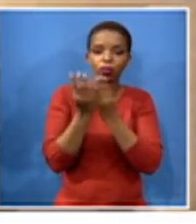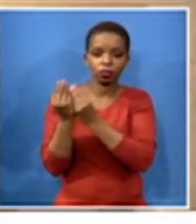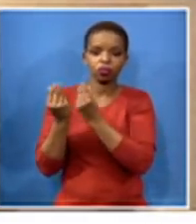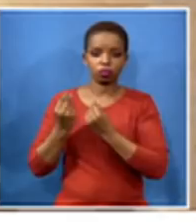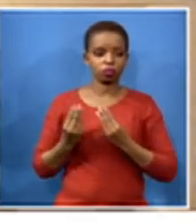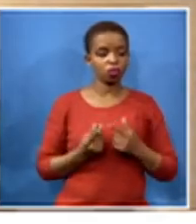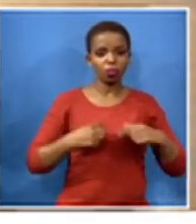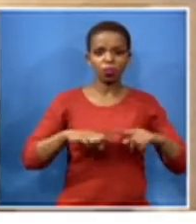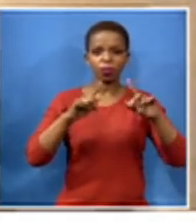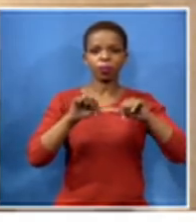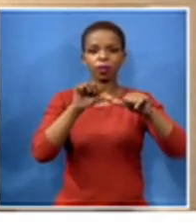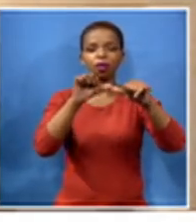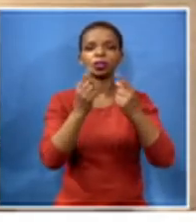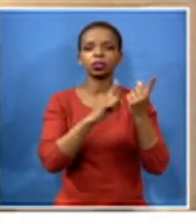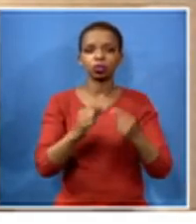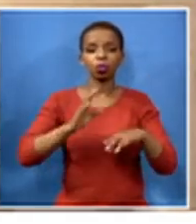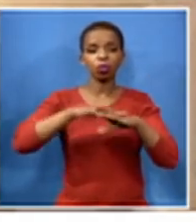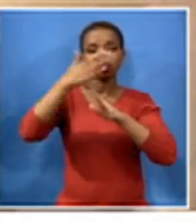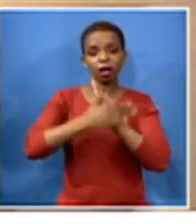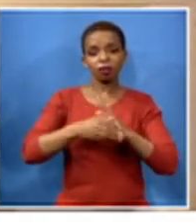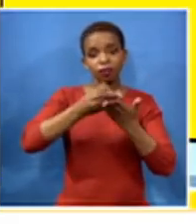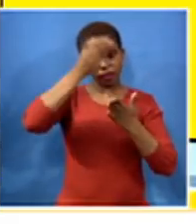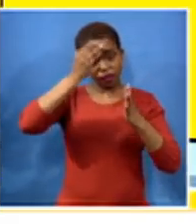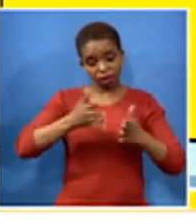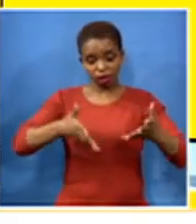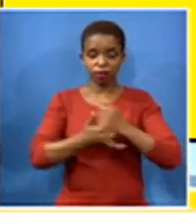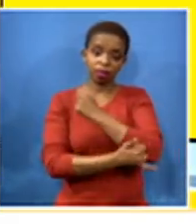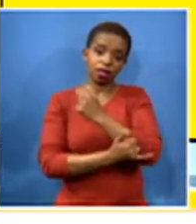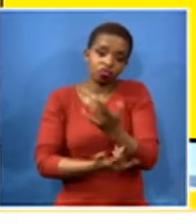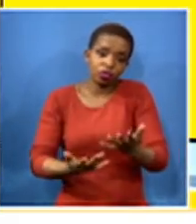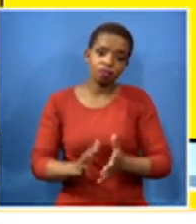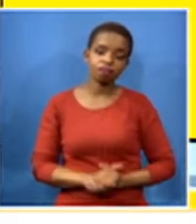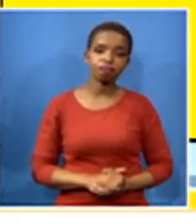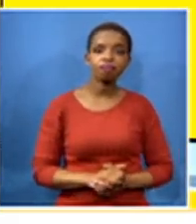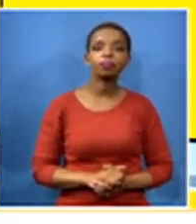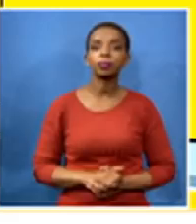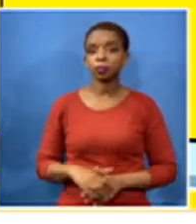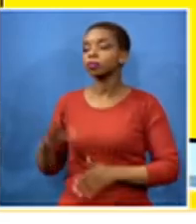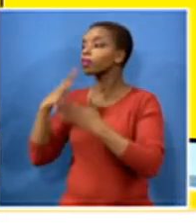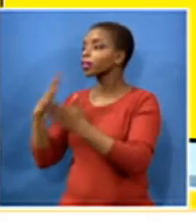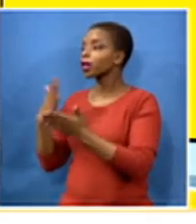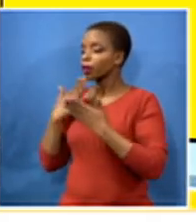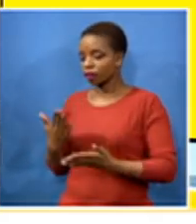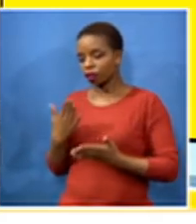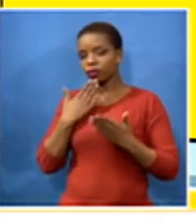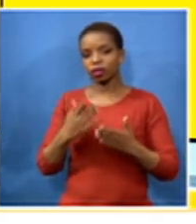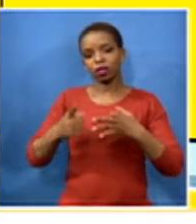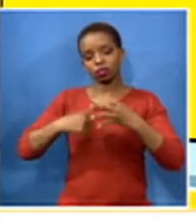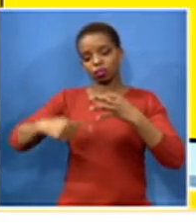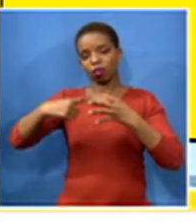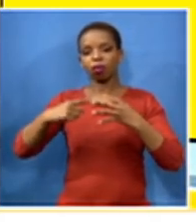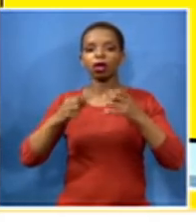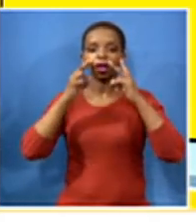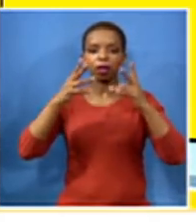to do it on behalf of the learners across the country well thank you so much to all our guests this morning basil manual uh faranaz